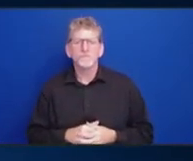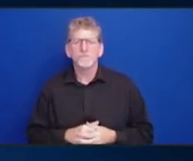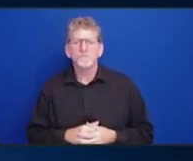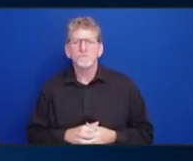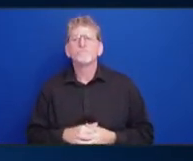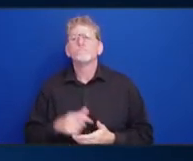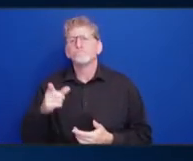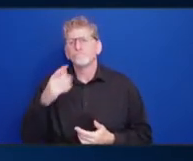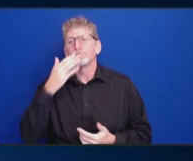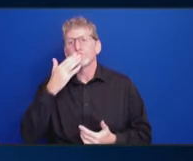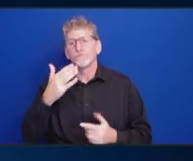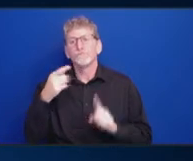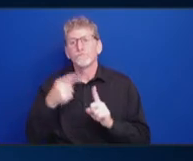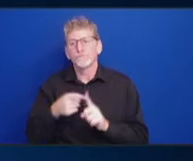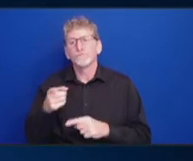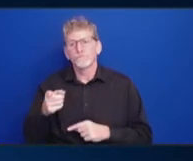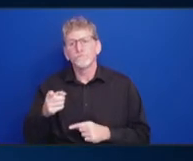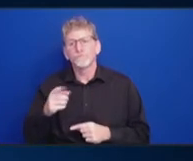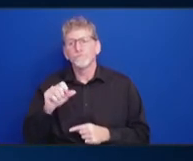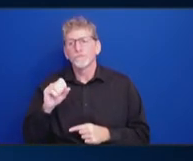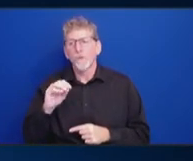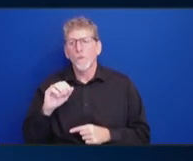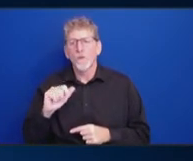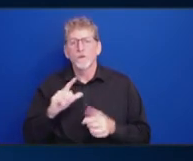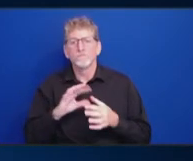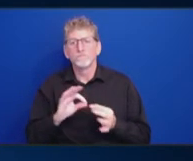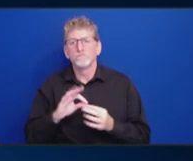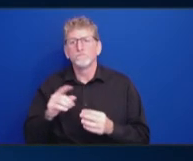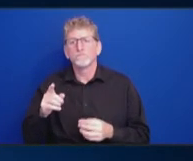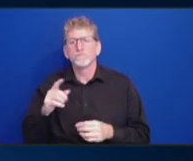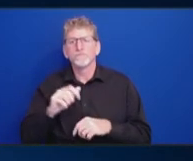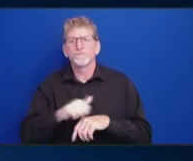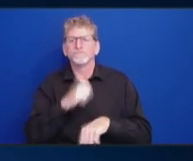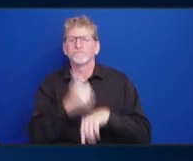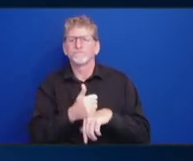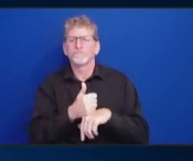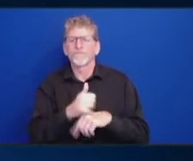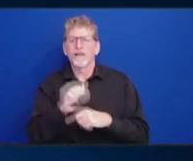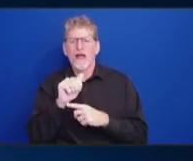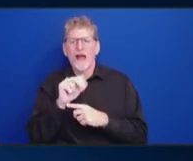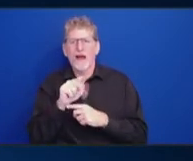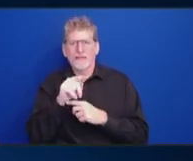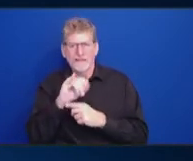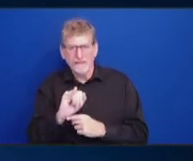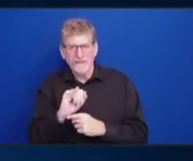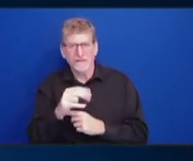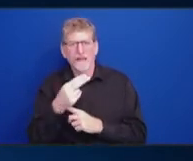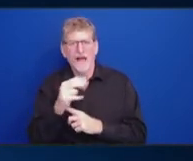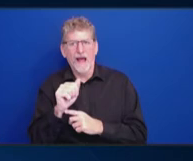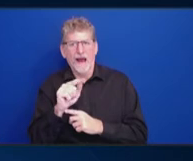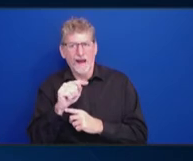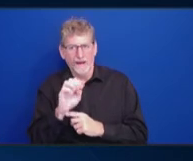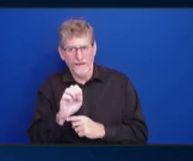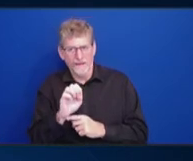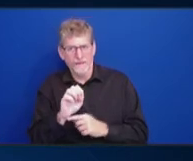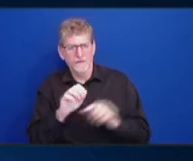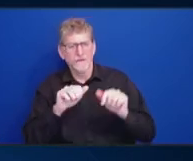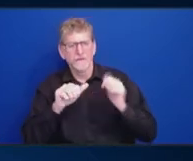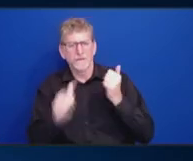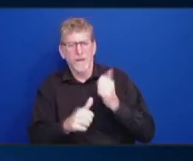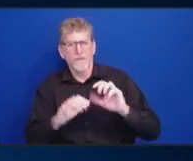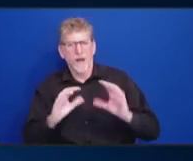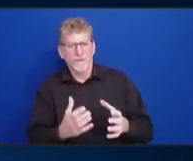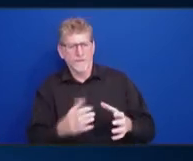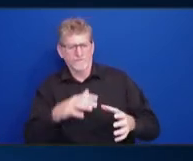anti-hate subcommittee, I think that's important. And we should all talk about it in a minute. But please keep that in mind, and please keep raising this, because